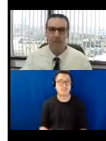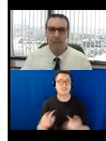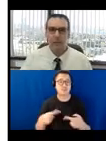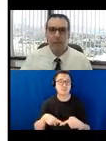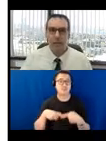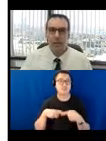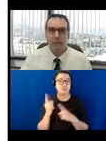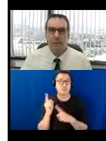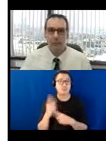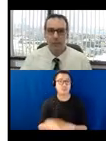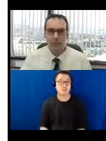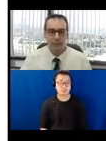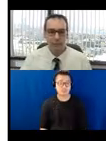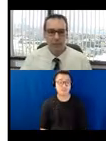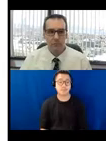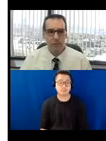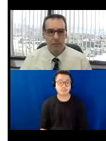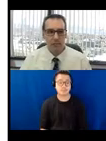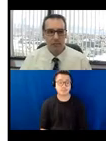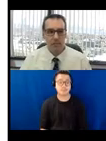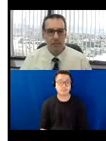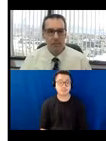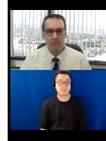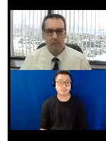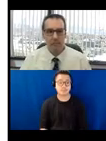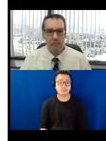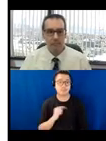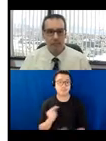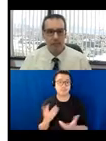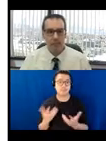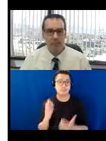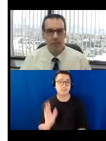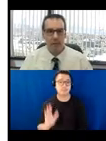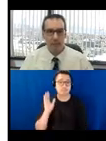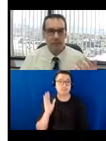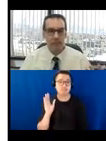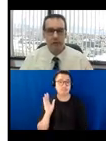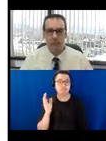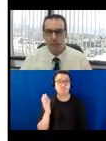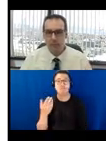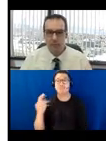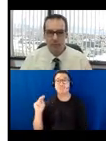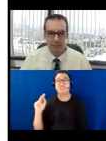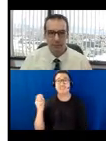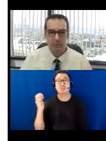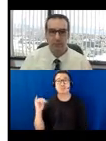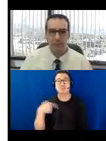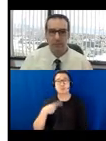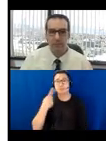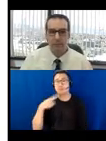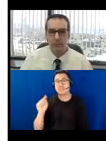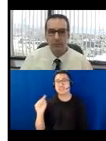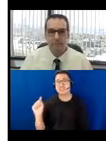a moment. I would like to just raise, Naomi, if you could unmute yourself.